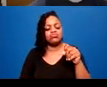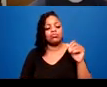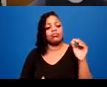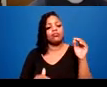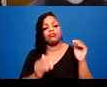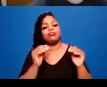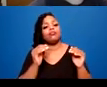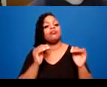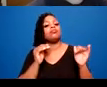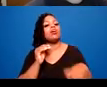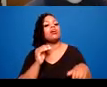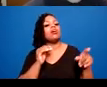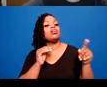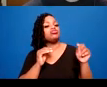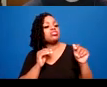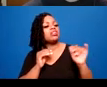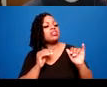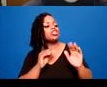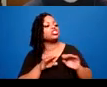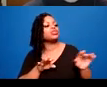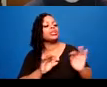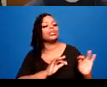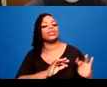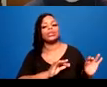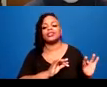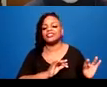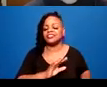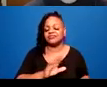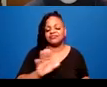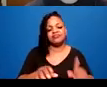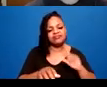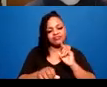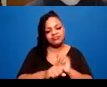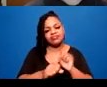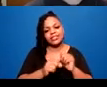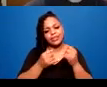due to stigma and stereotypes.